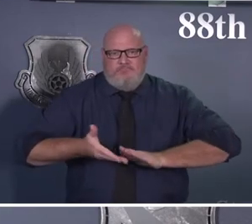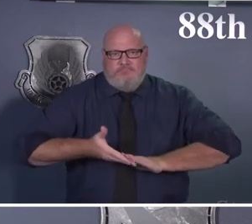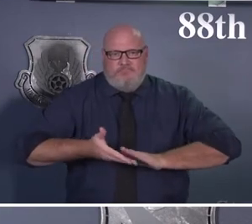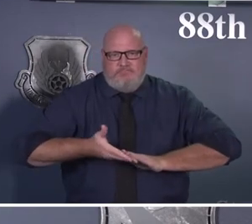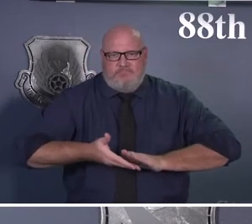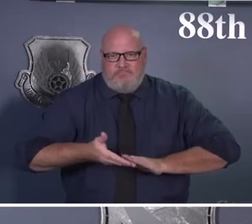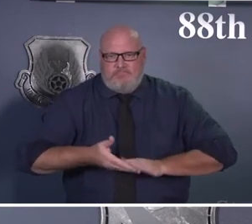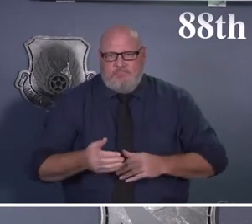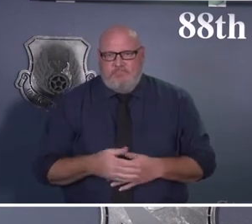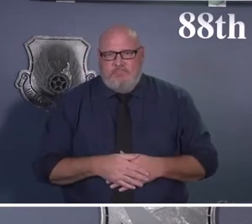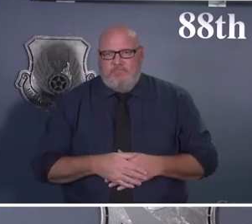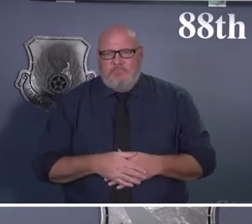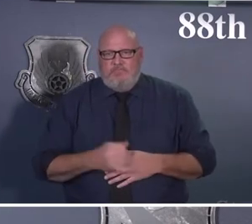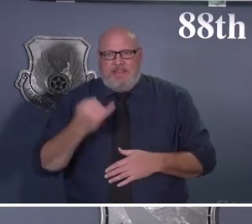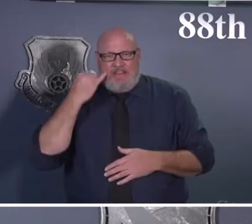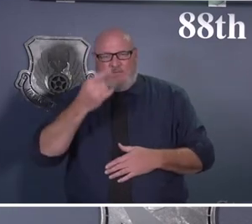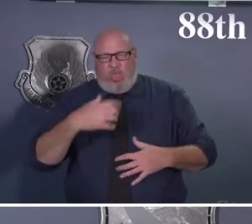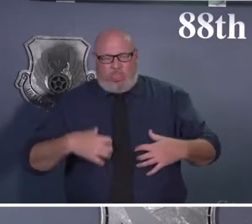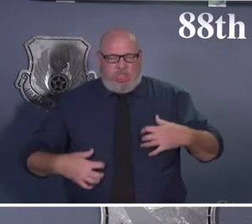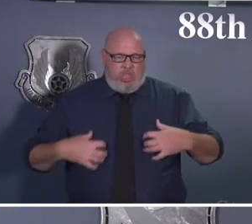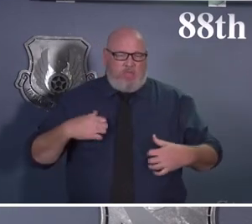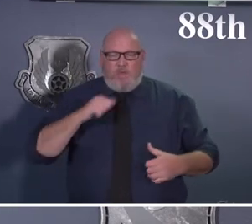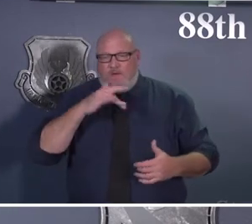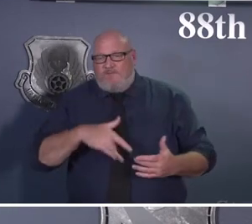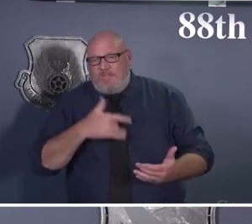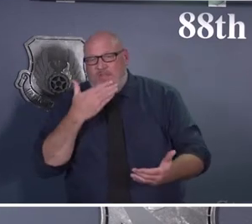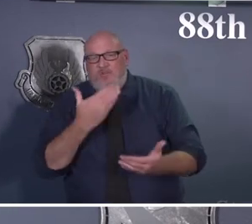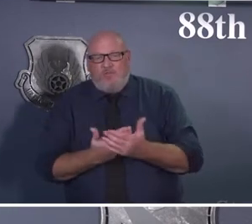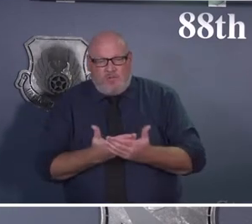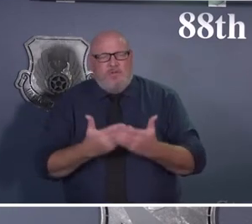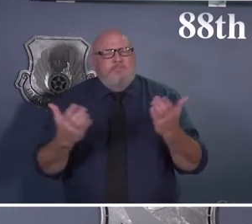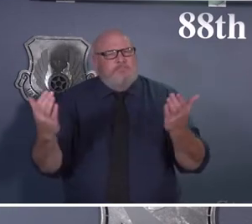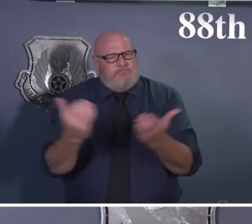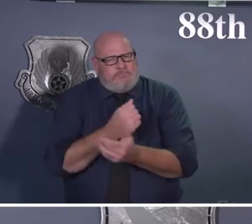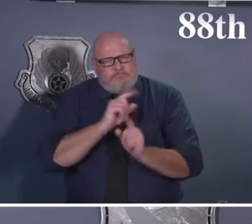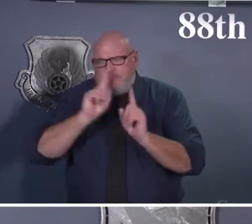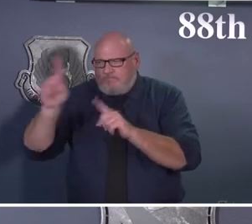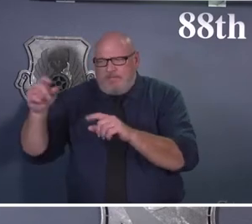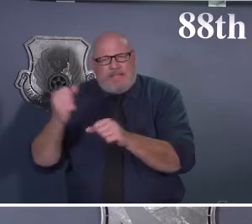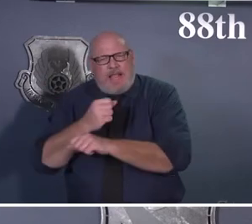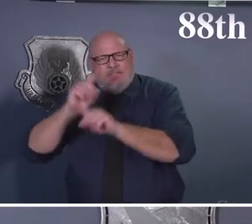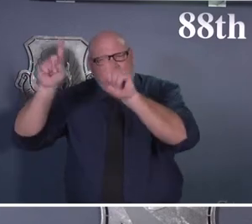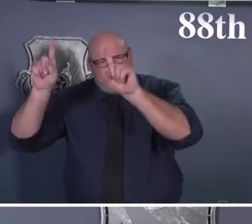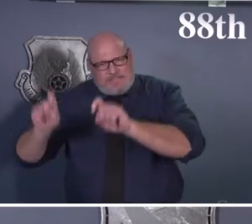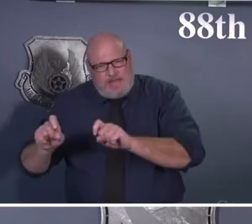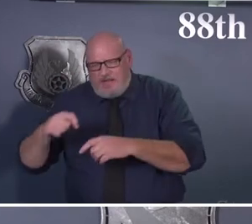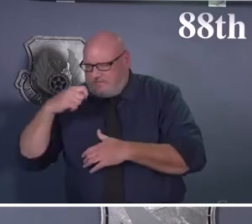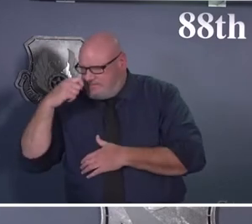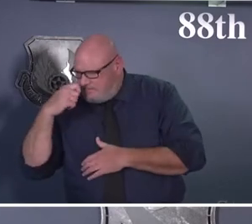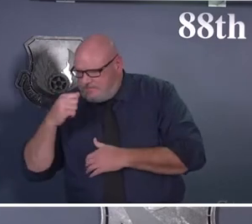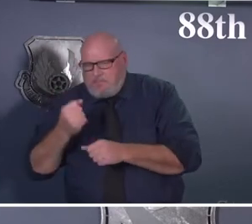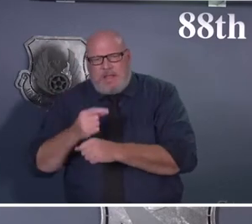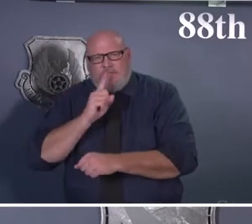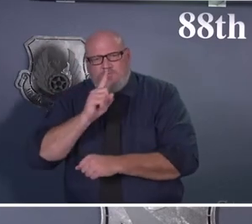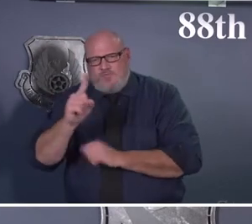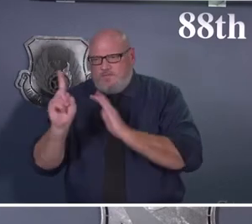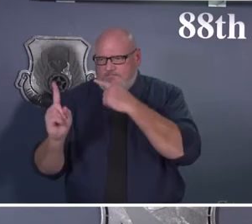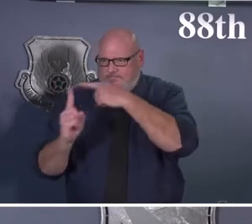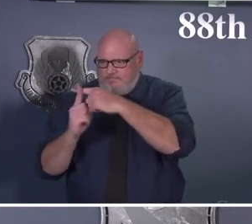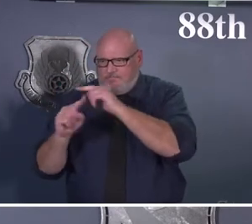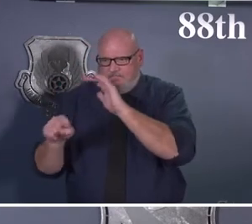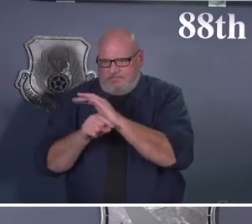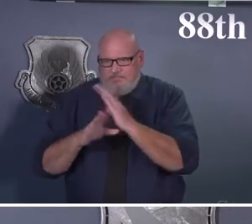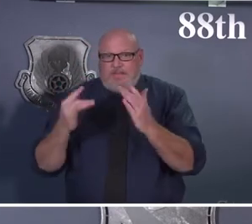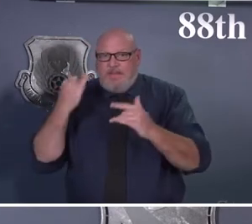proud to say that 97% of our military teammates and 91% of our civilian teammates are fully vaccinated. Because when you look at our